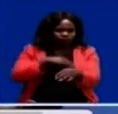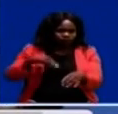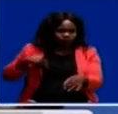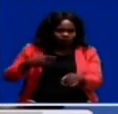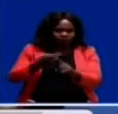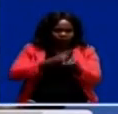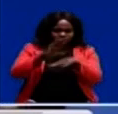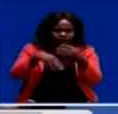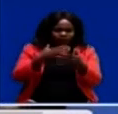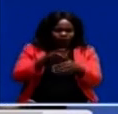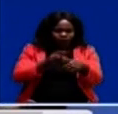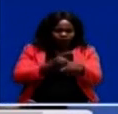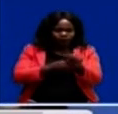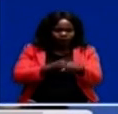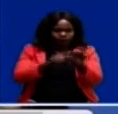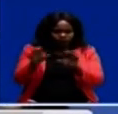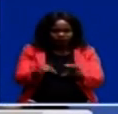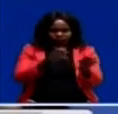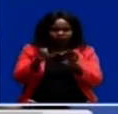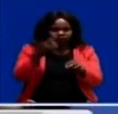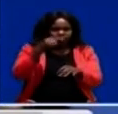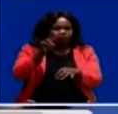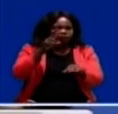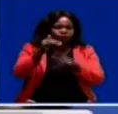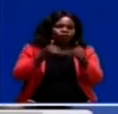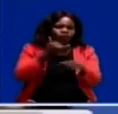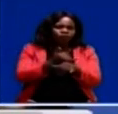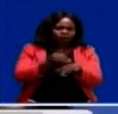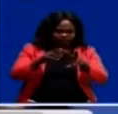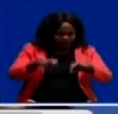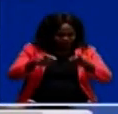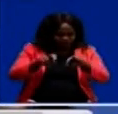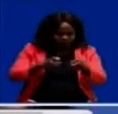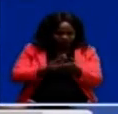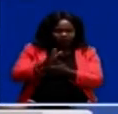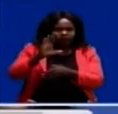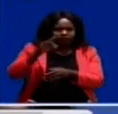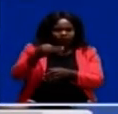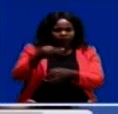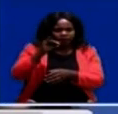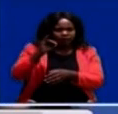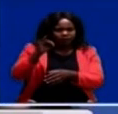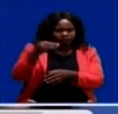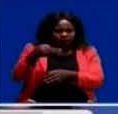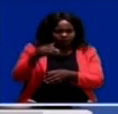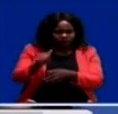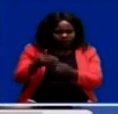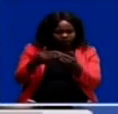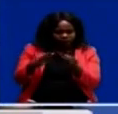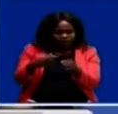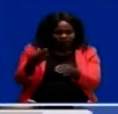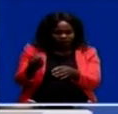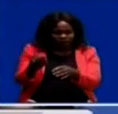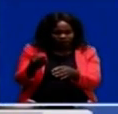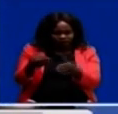from all football-related activities for two years. An investigation by FIFA against Kalusha, which was opened